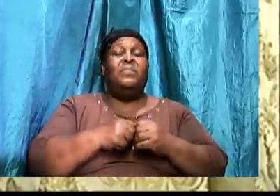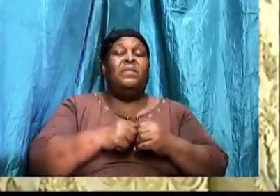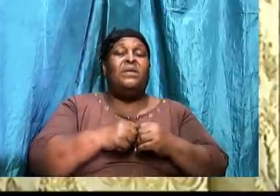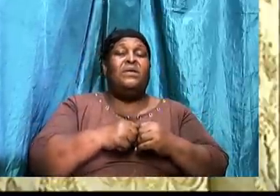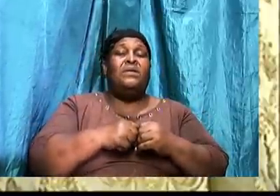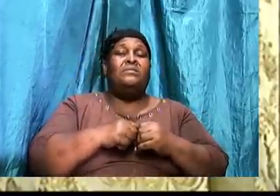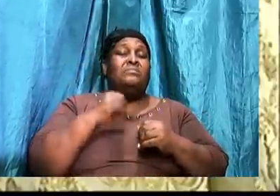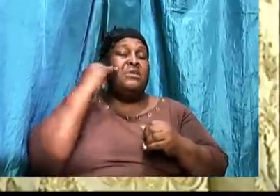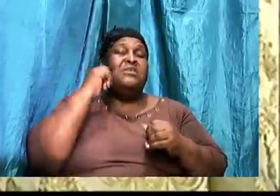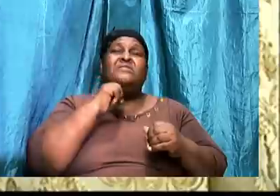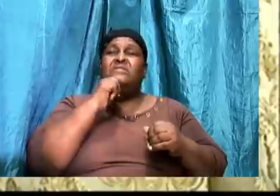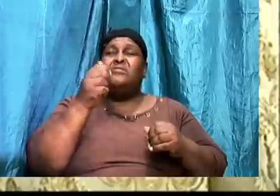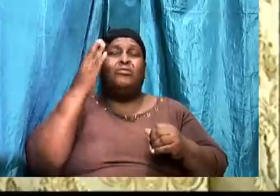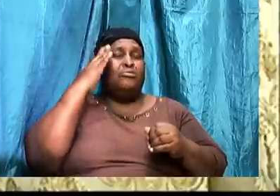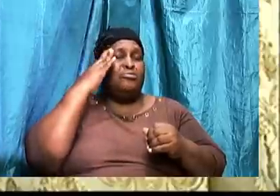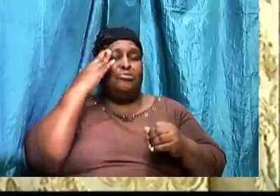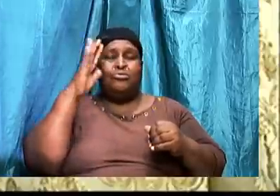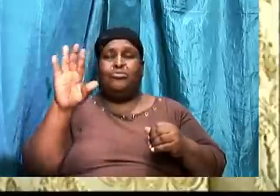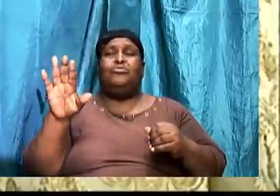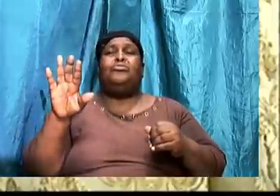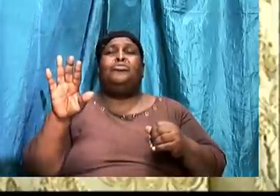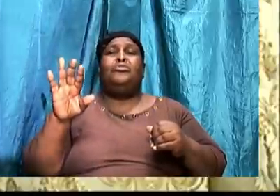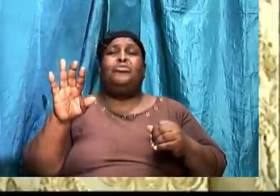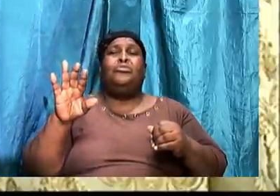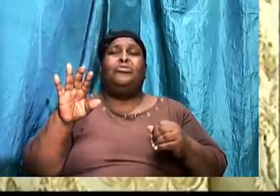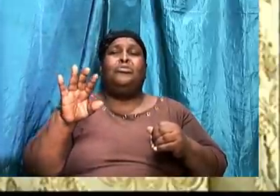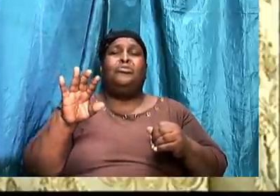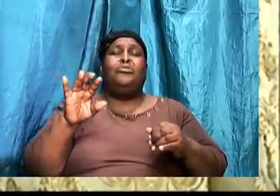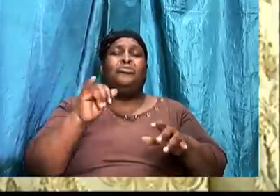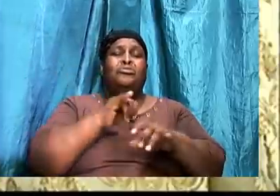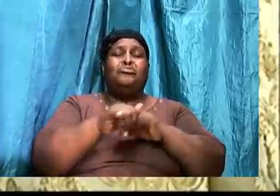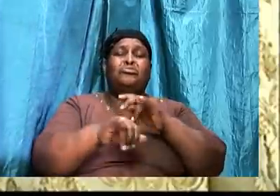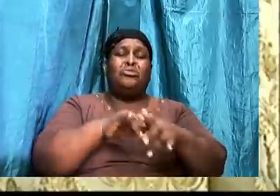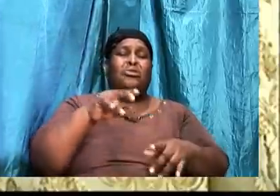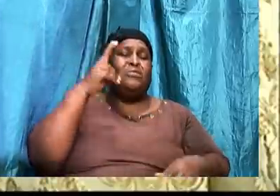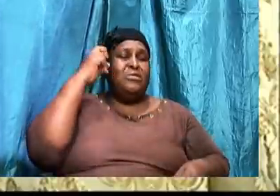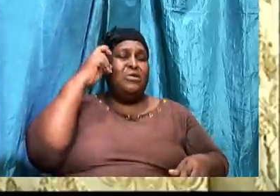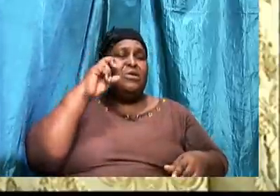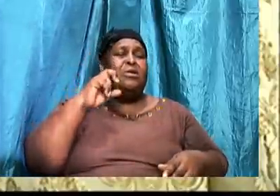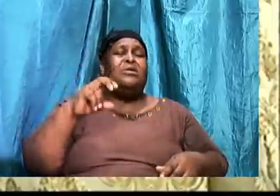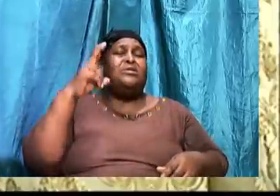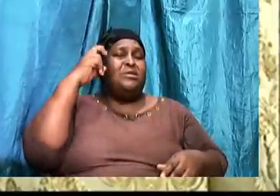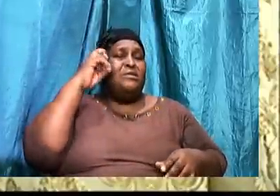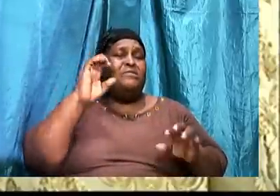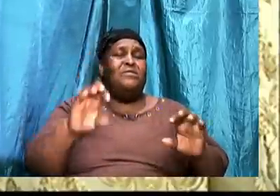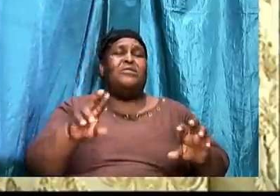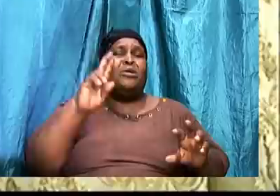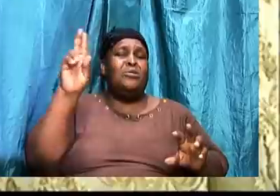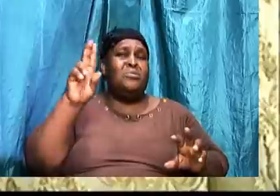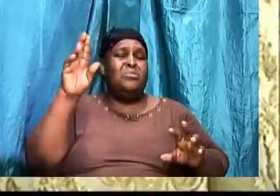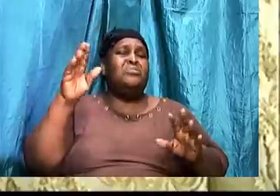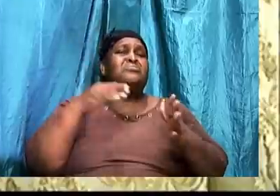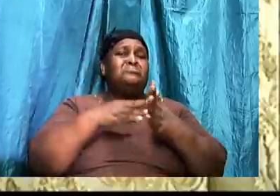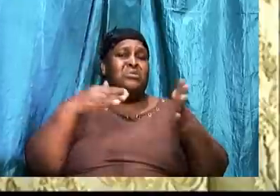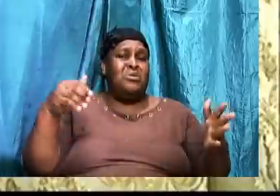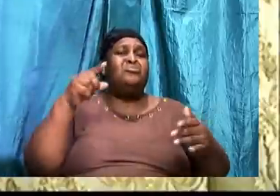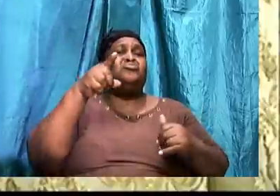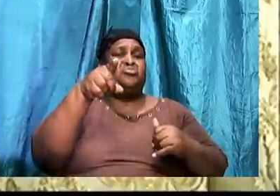not aware of the wiles, we can use it against you and we'll get the better of you.